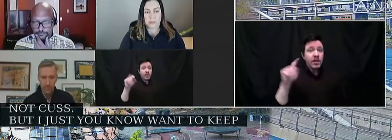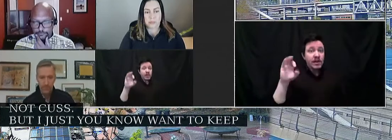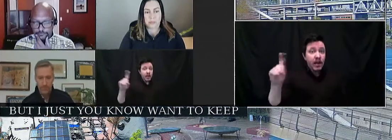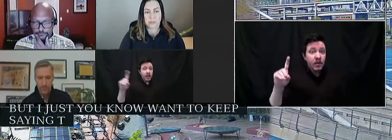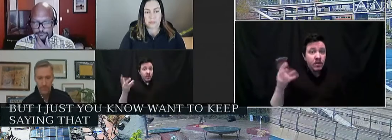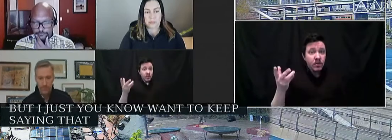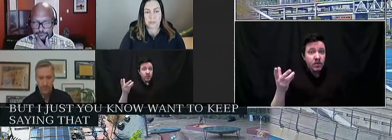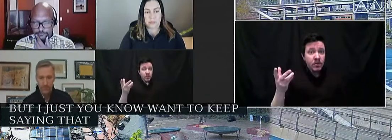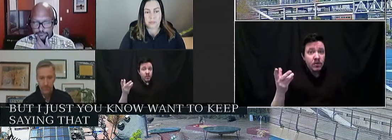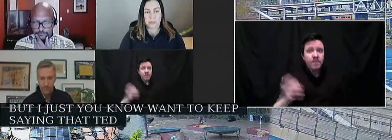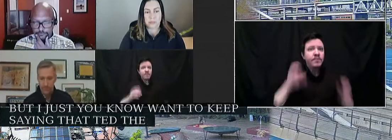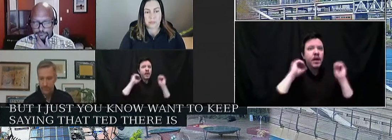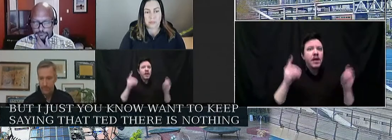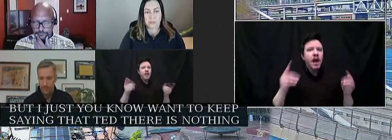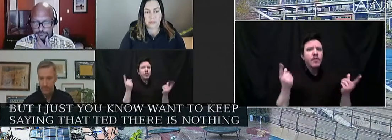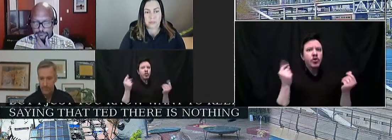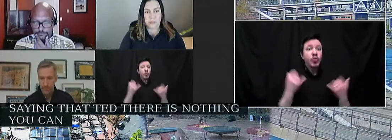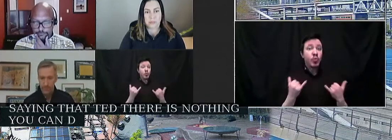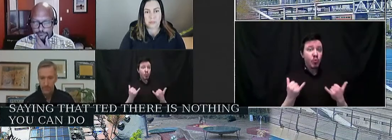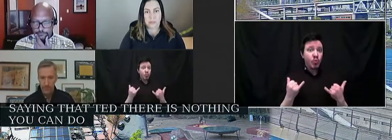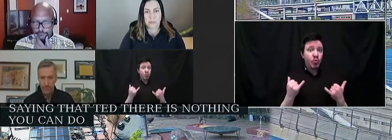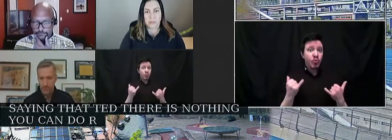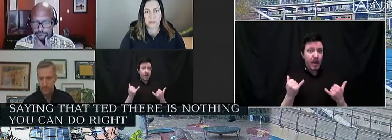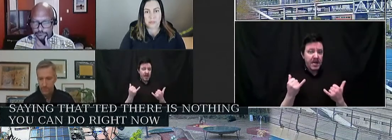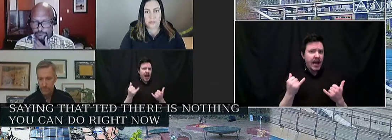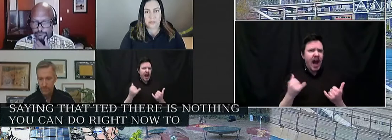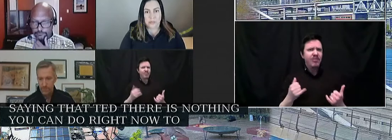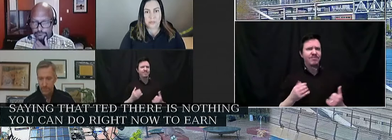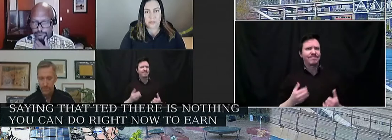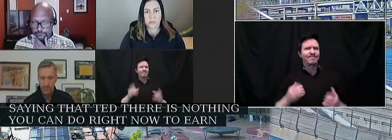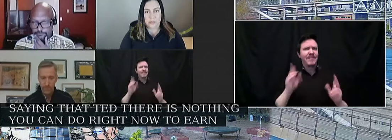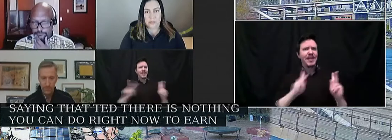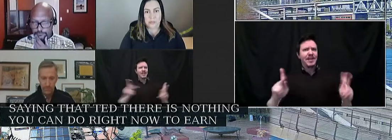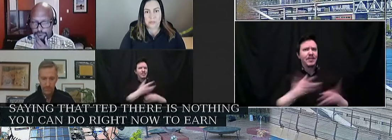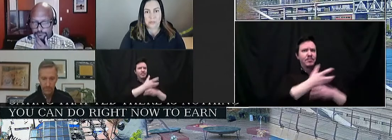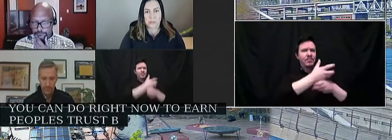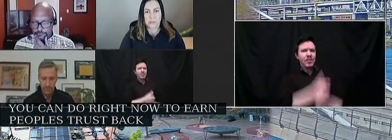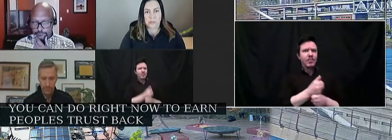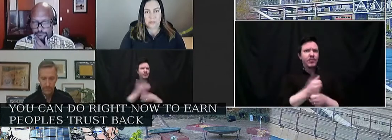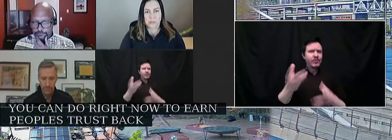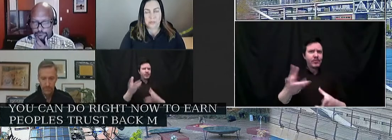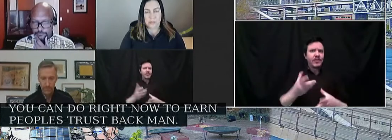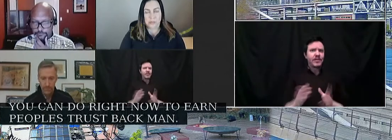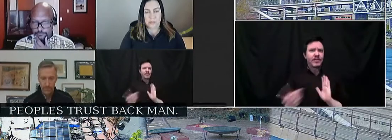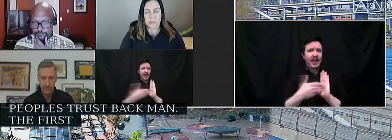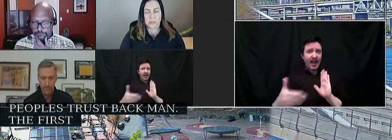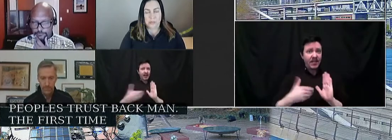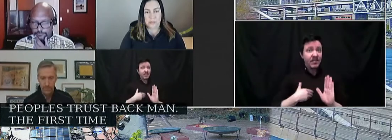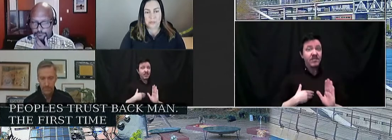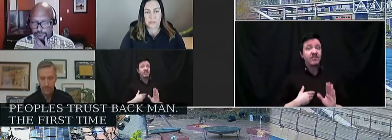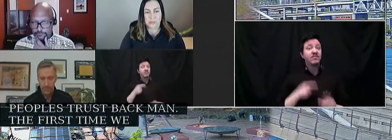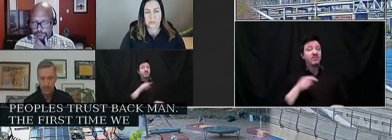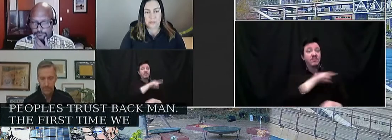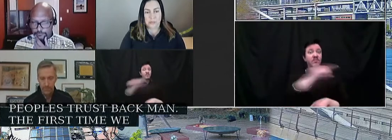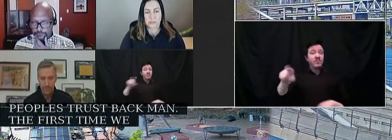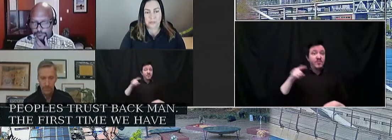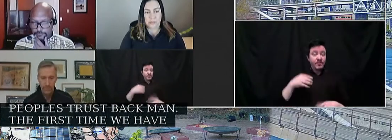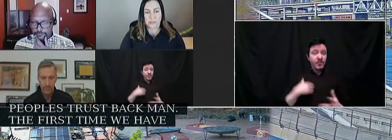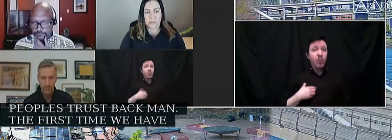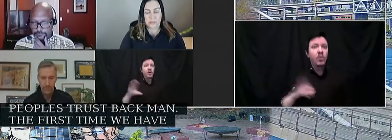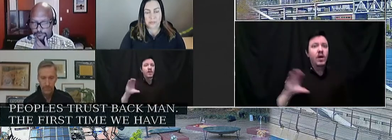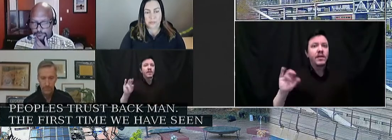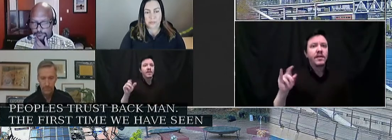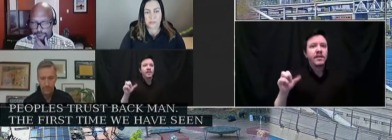nothing you can do right now to earn people's trust back, man. The first time we've seen you pass Cesar Chavez and it was because your race soldiers murdered